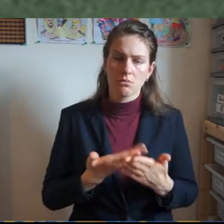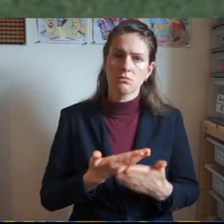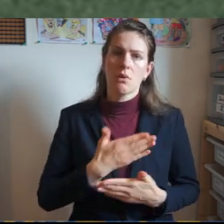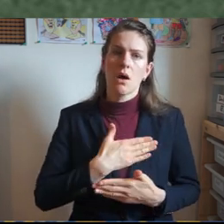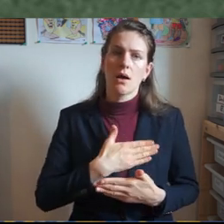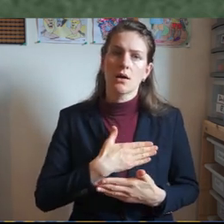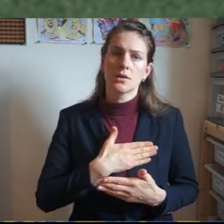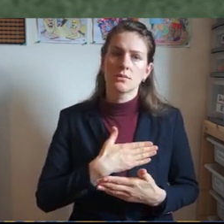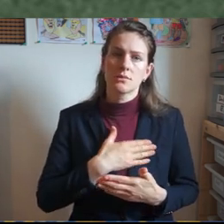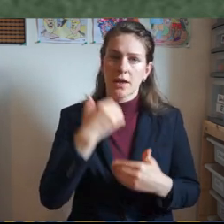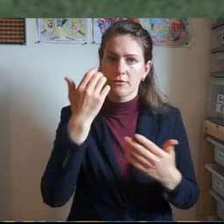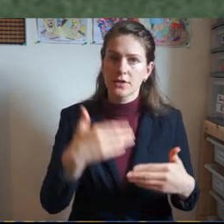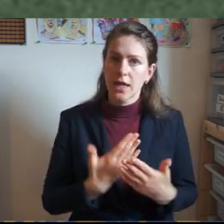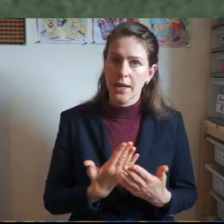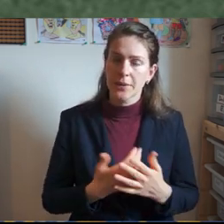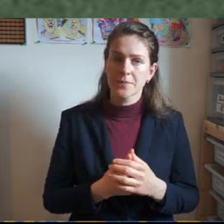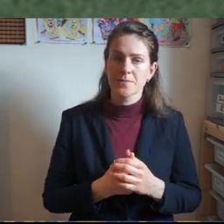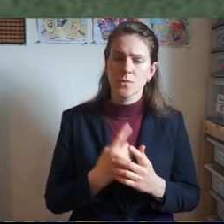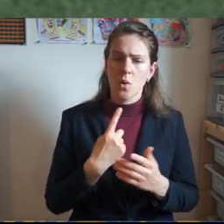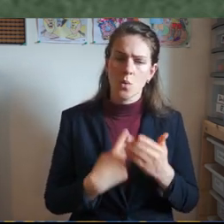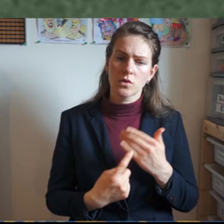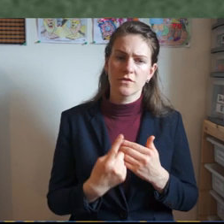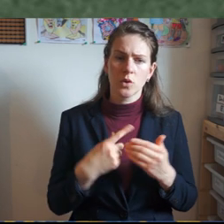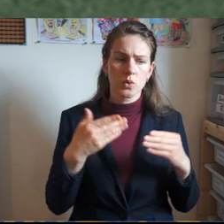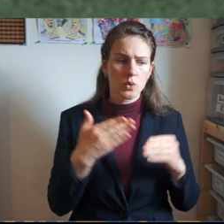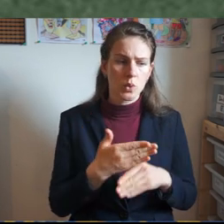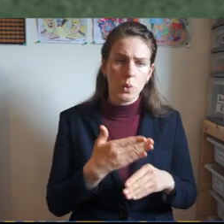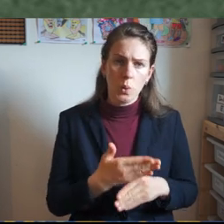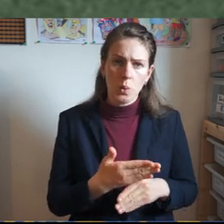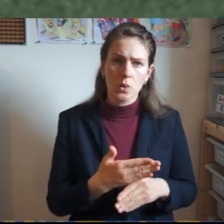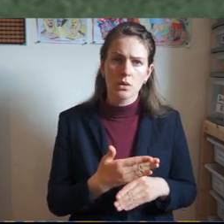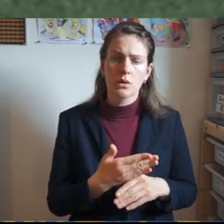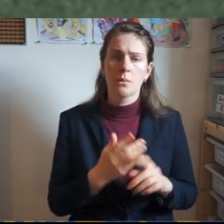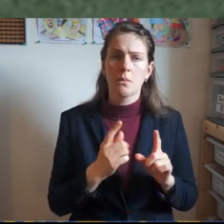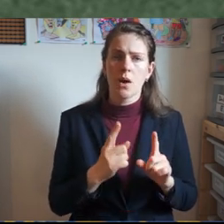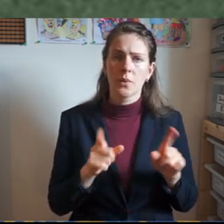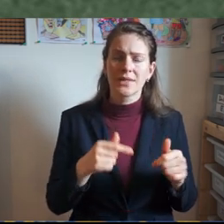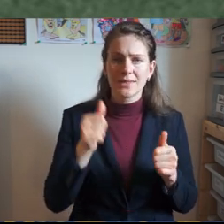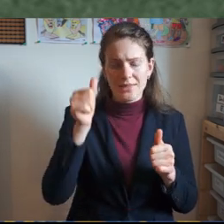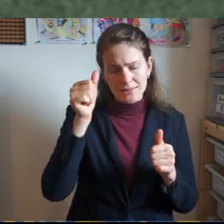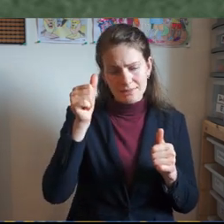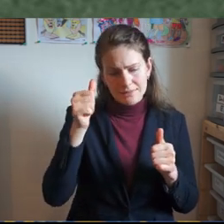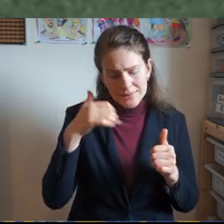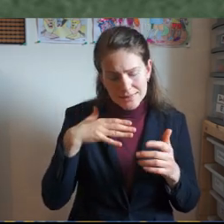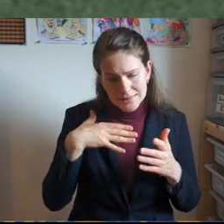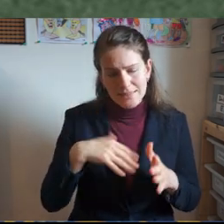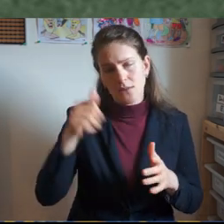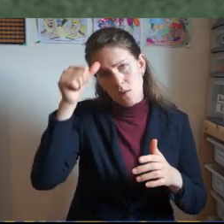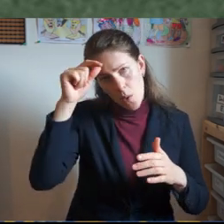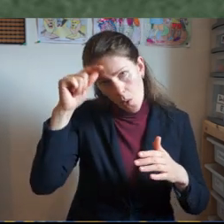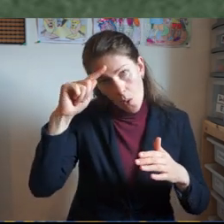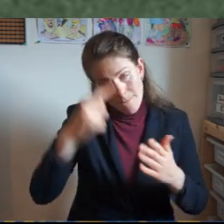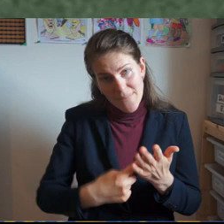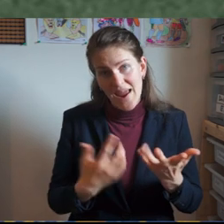not just for us to do them, but we need to obey from the heart first. And these Ten